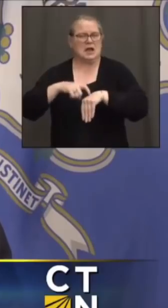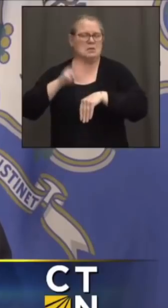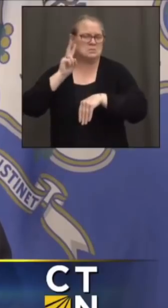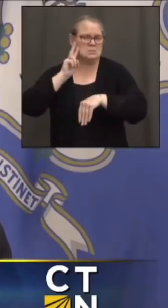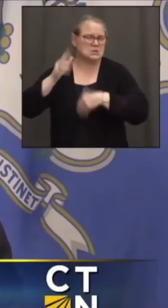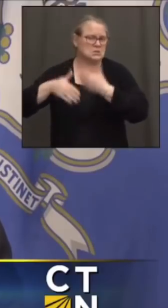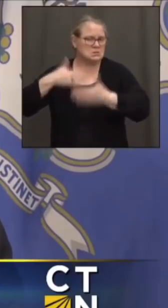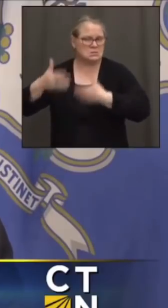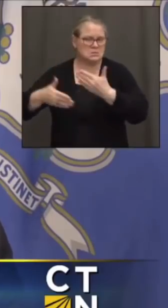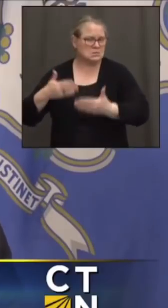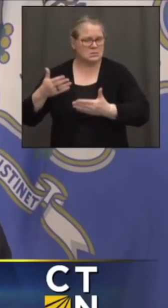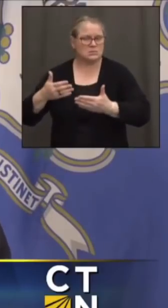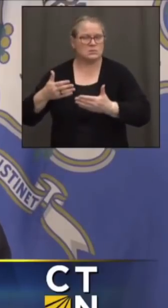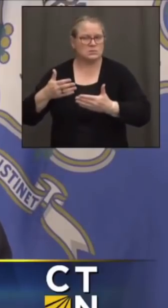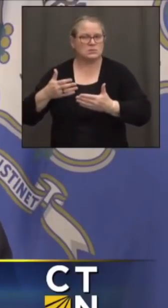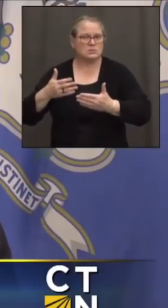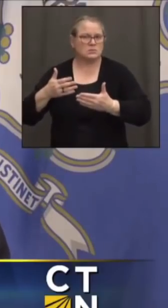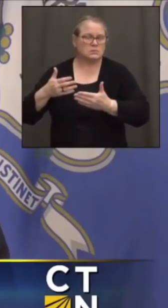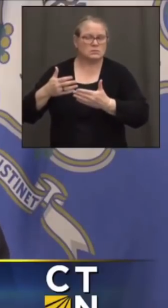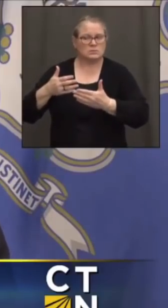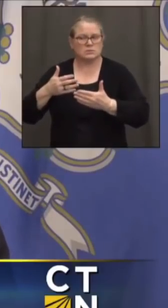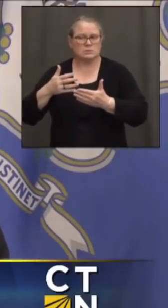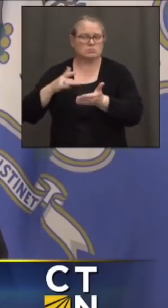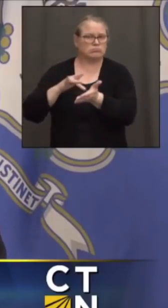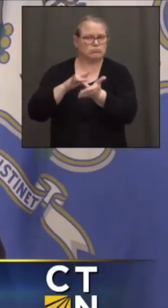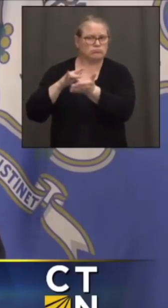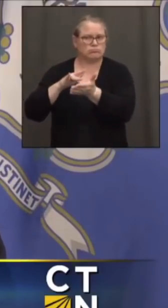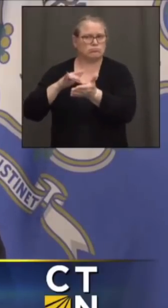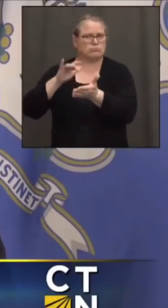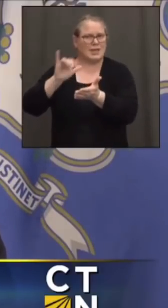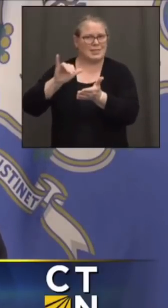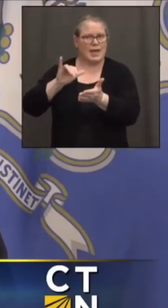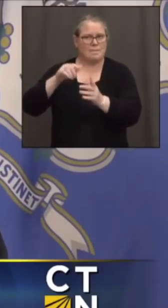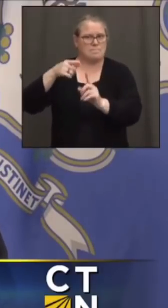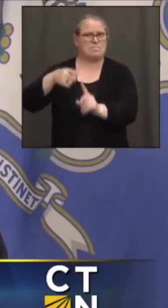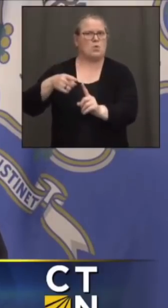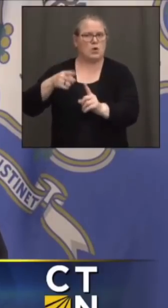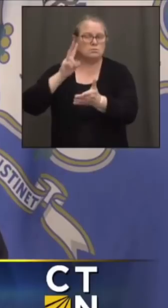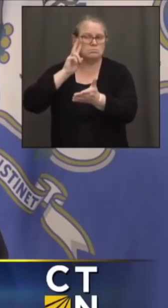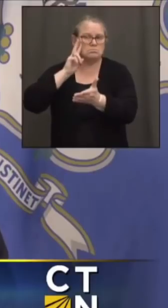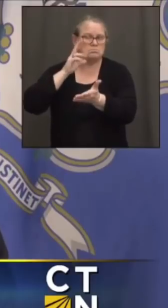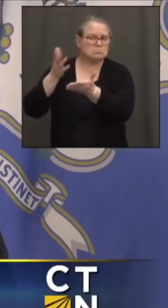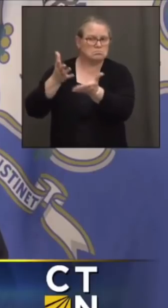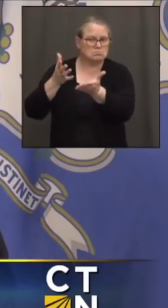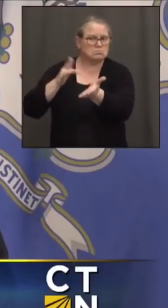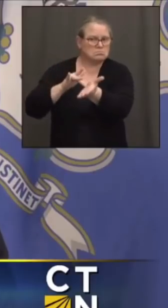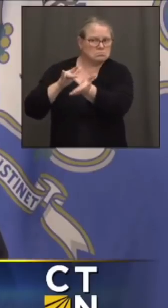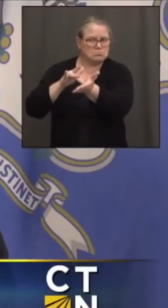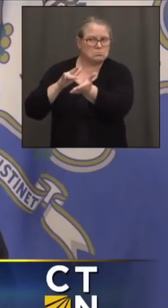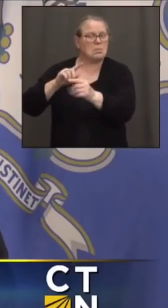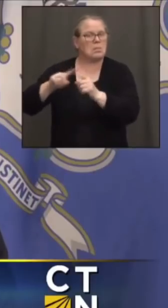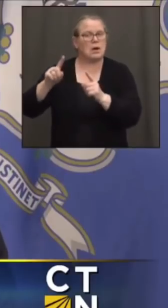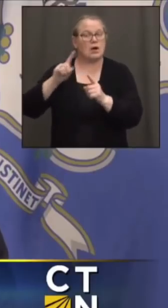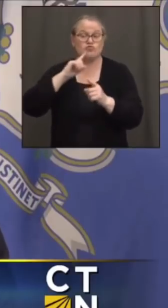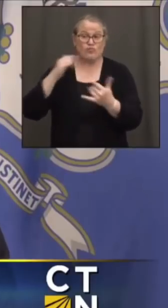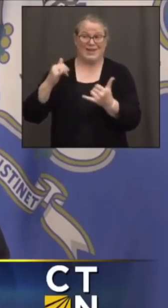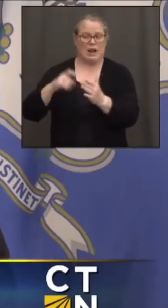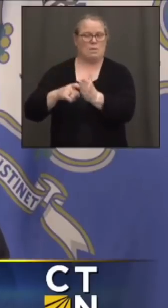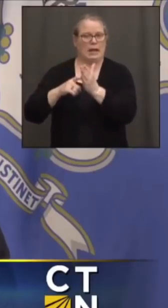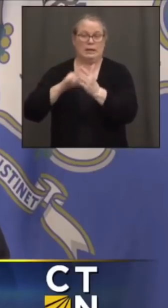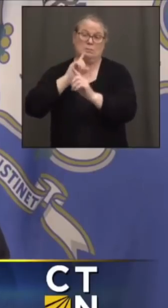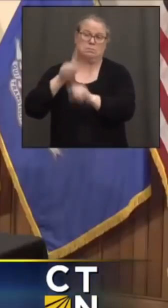what the mood of the nation is at that point, but I think I'm hesitant to do any mandates at this point.